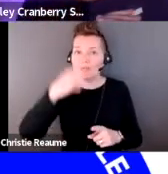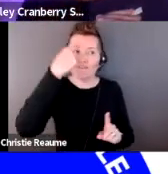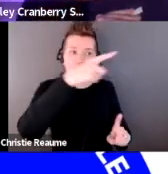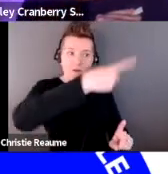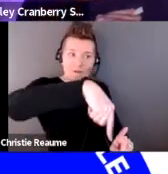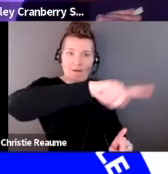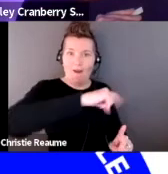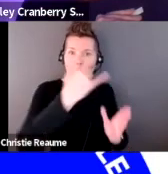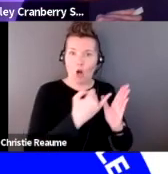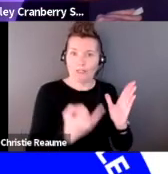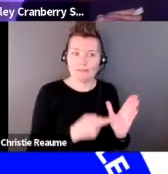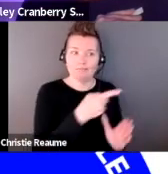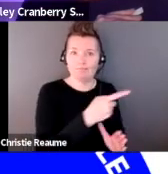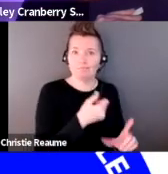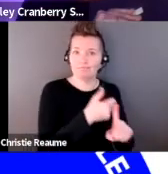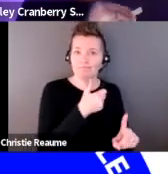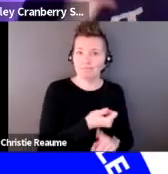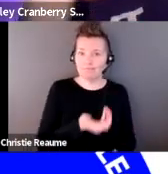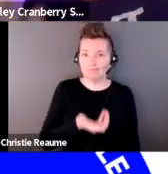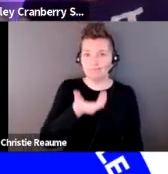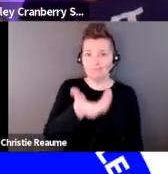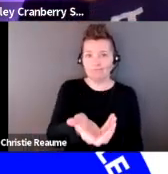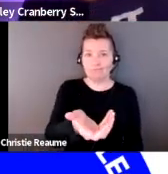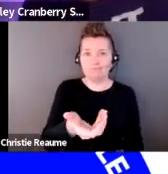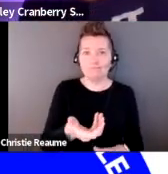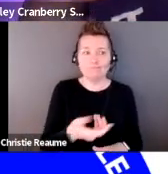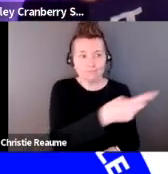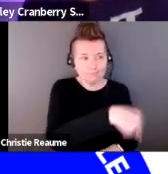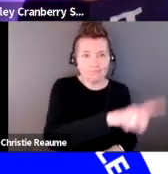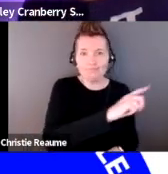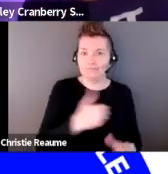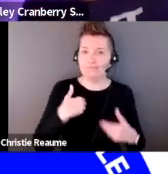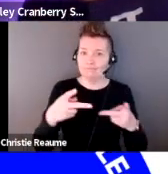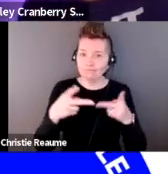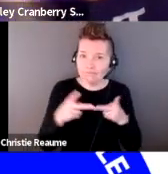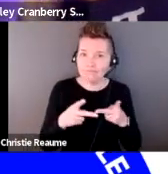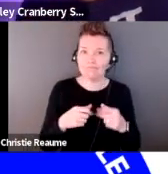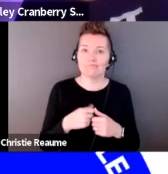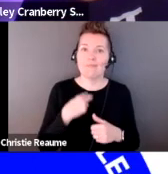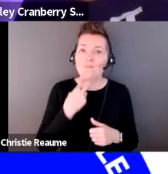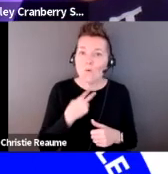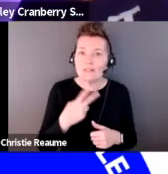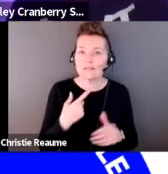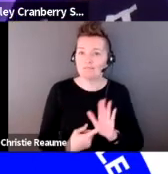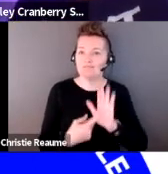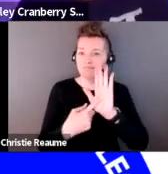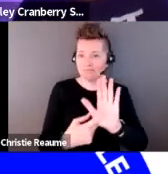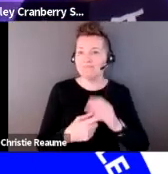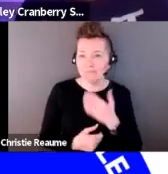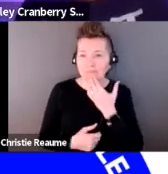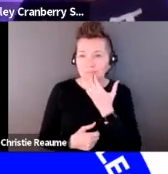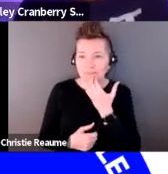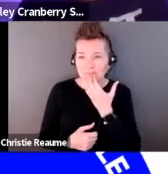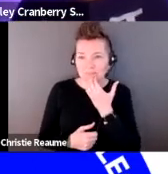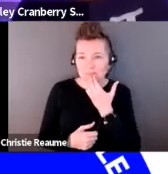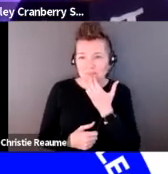all the artists having their own space and voice. So yeah, I would love to meet everyone there.